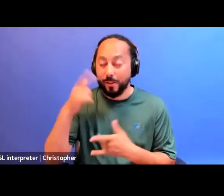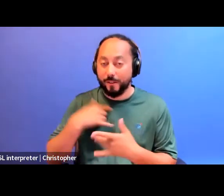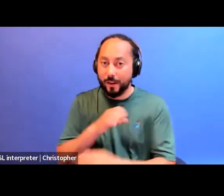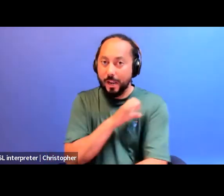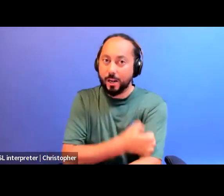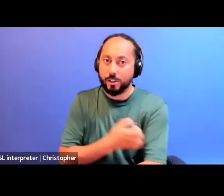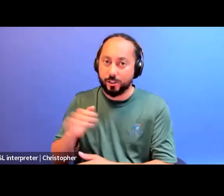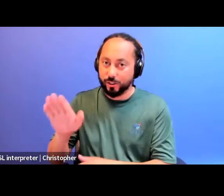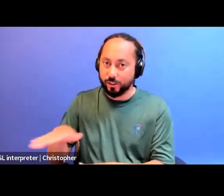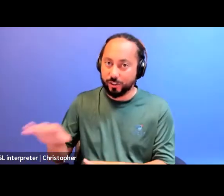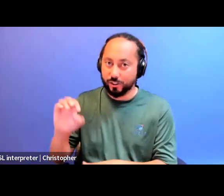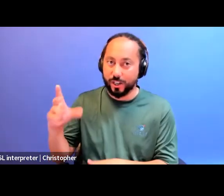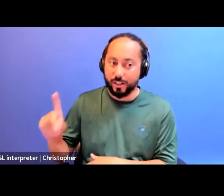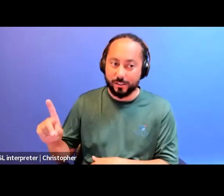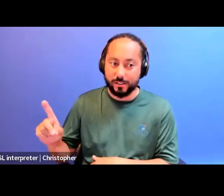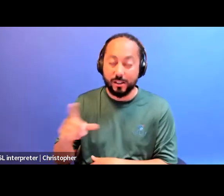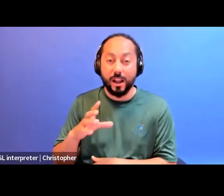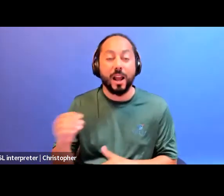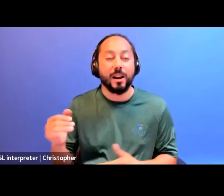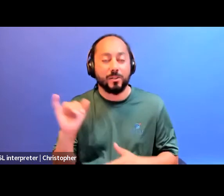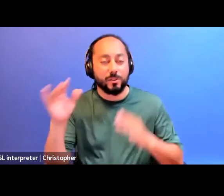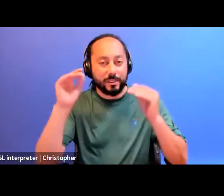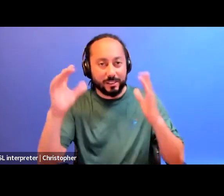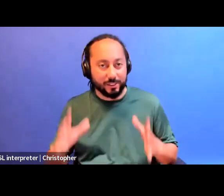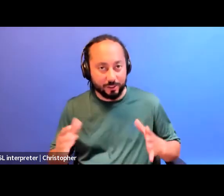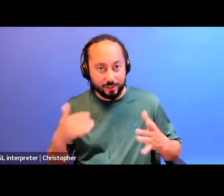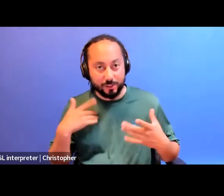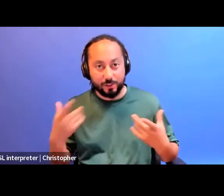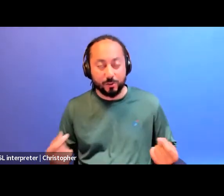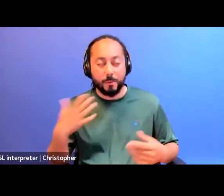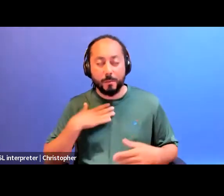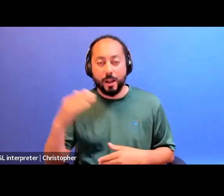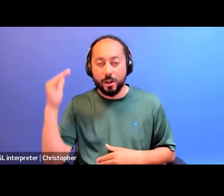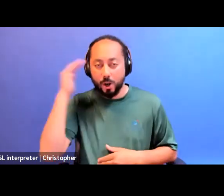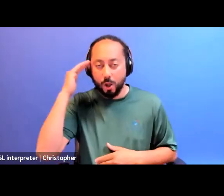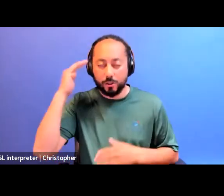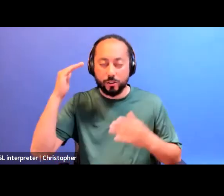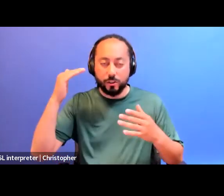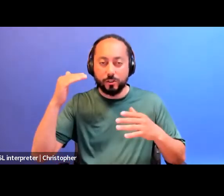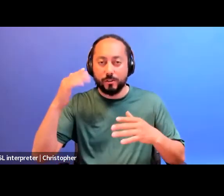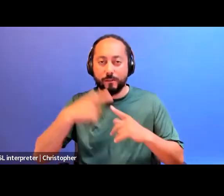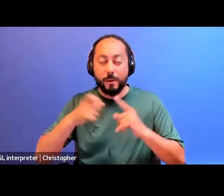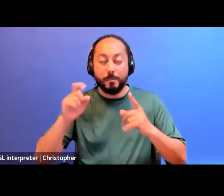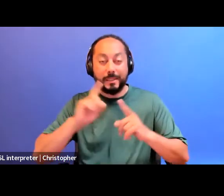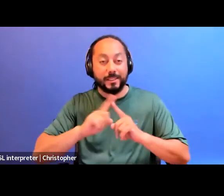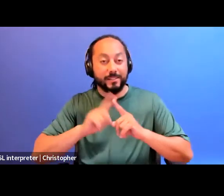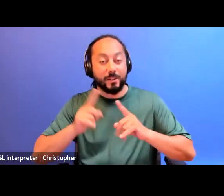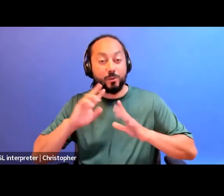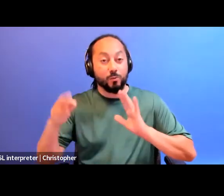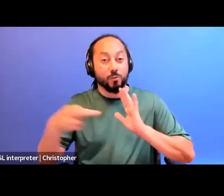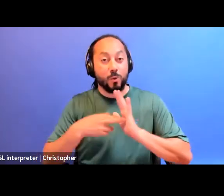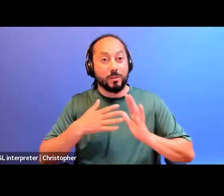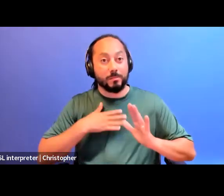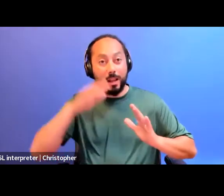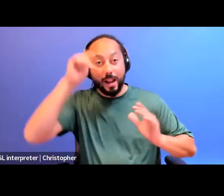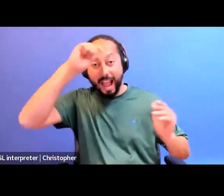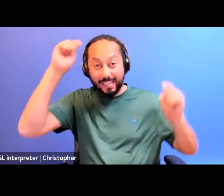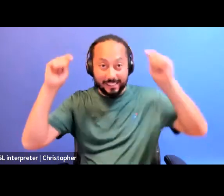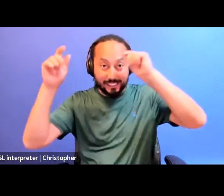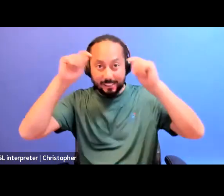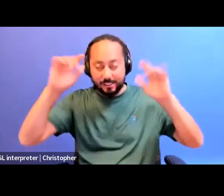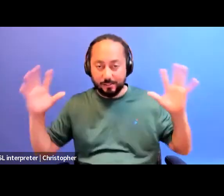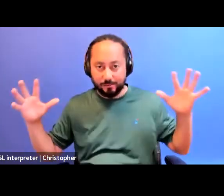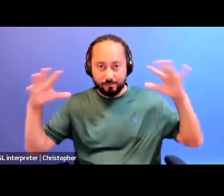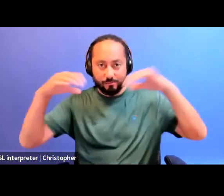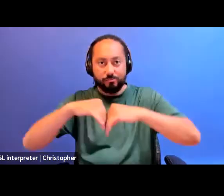as a professor where I get to bring together knowledge from many of the hats that I've worn. So right now I'm teaching a course on